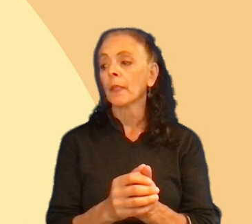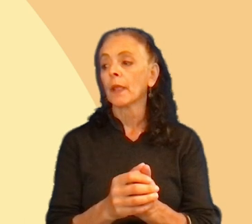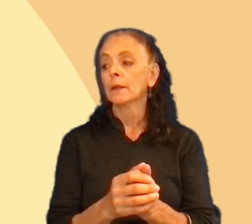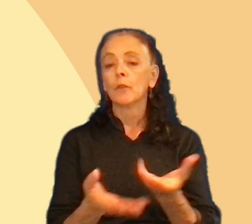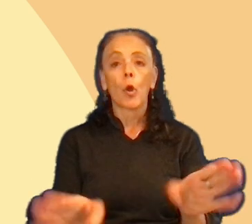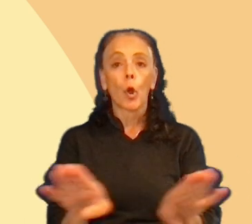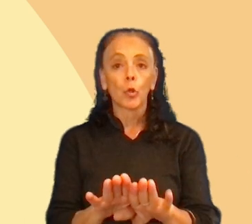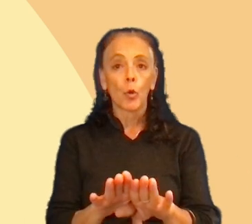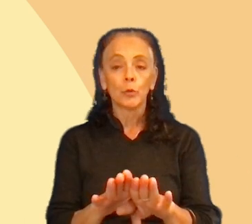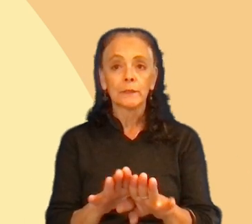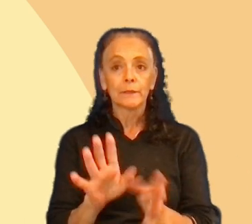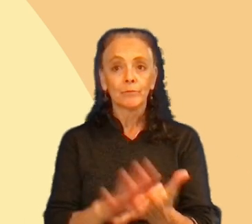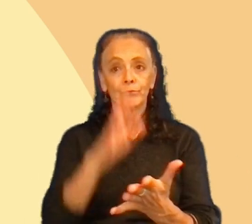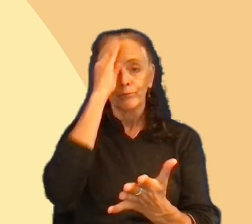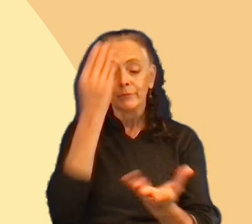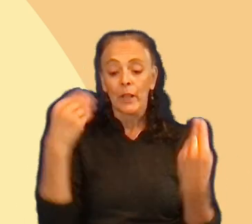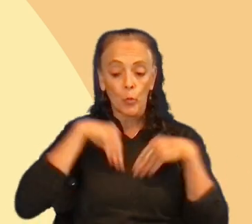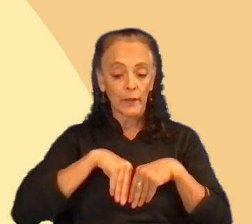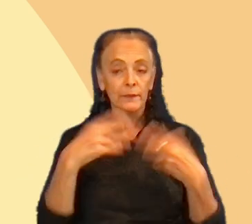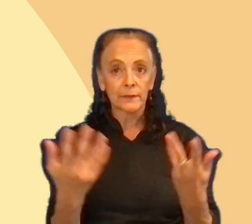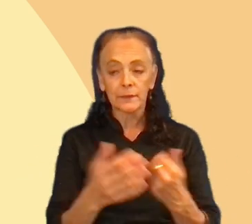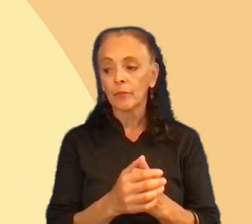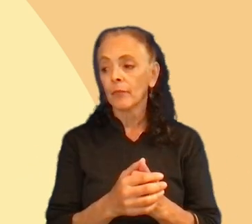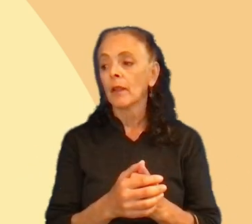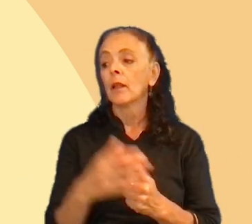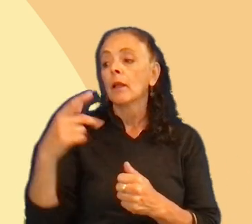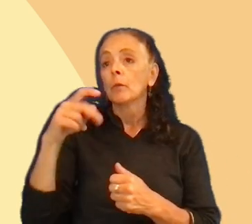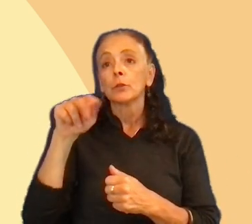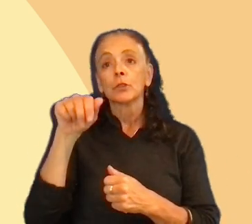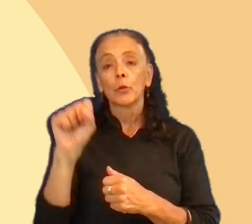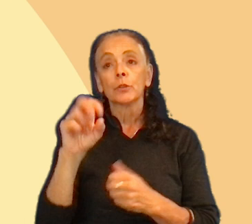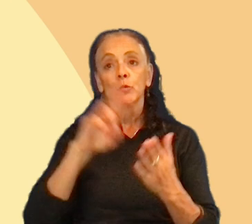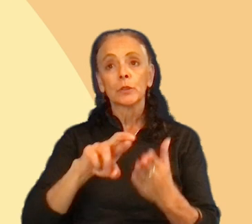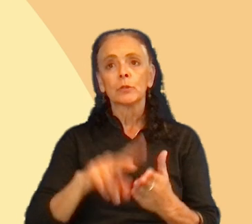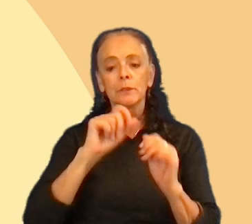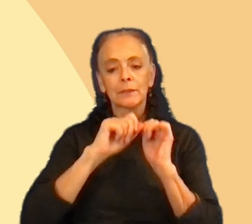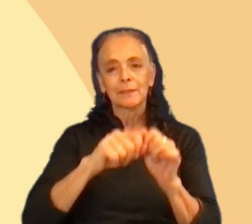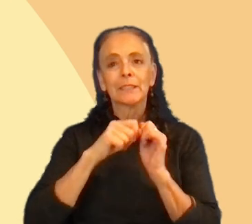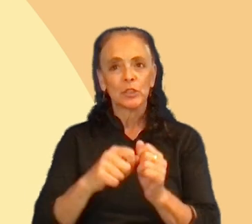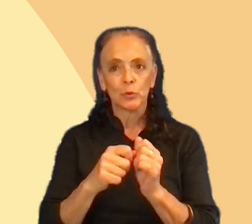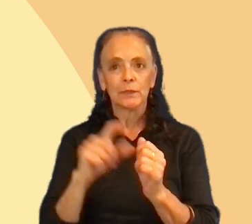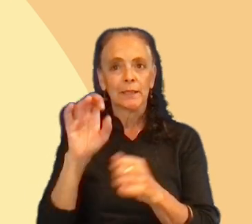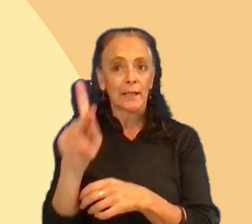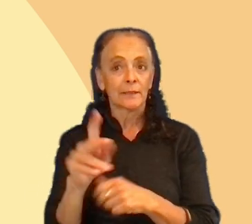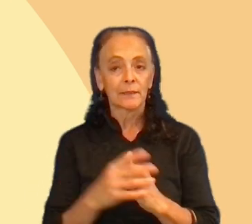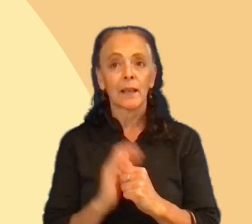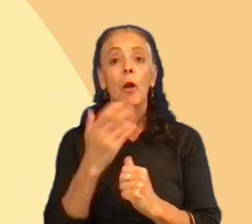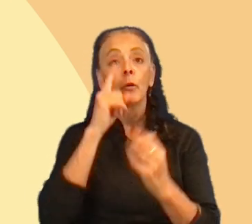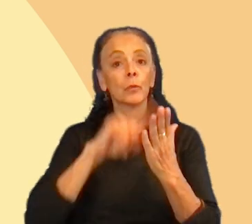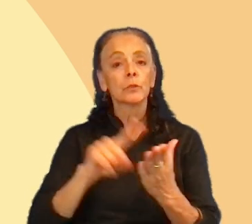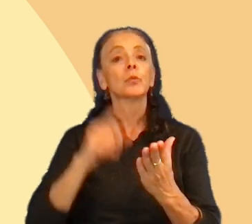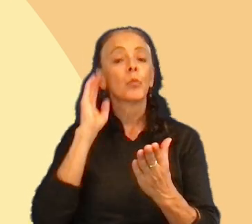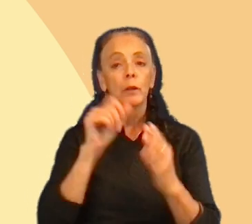in the closing takeaways, I would like to say that personas research is a continuous task. Uh, our research will